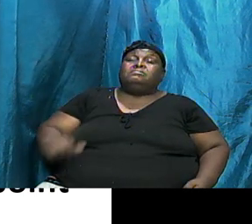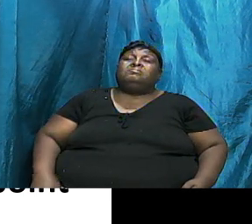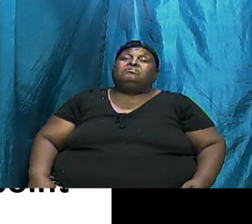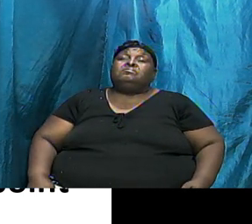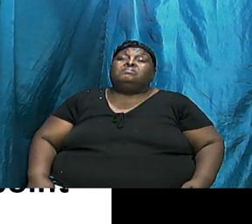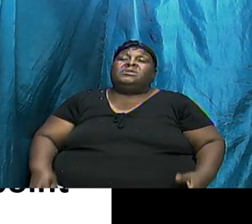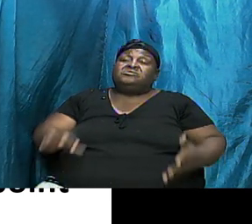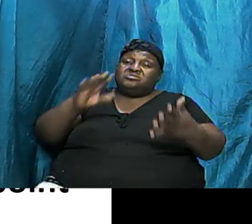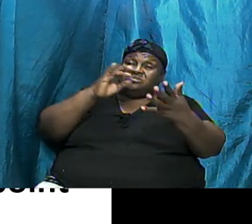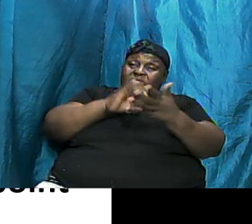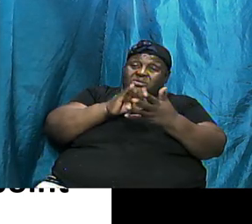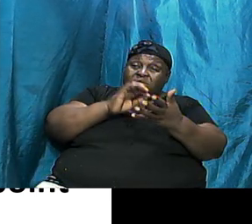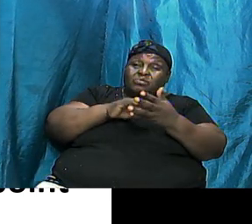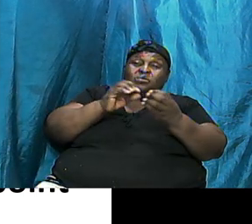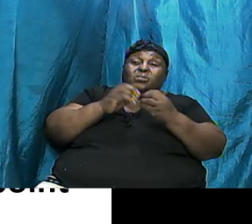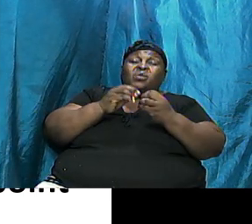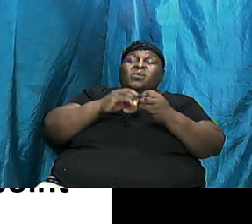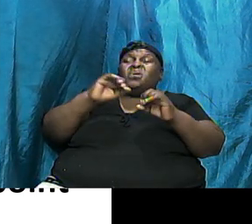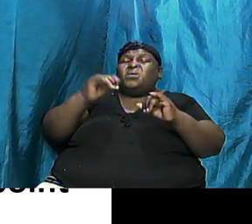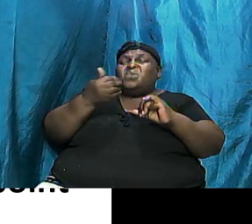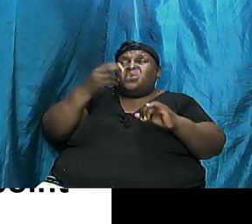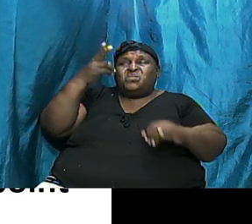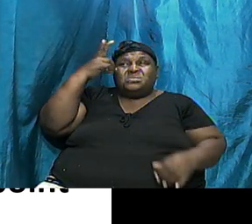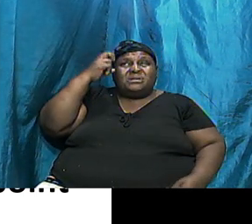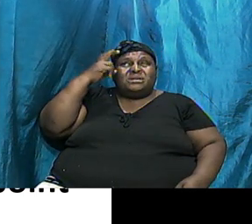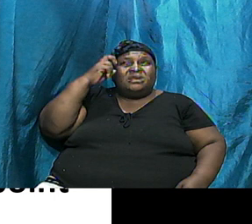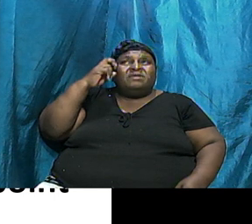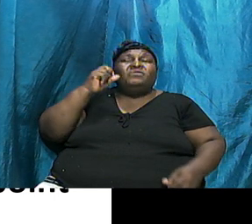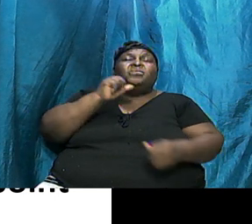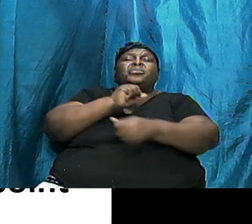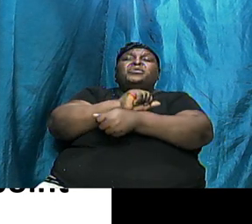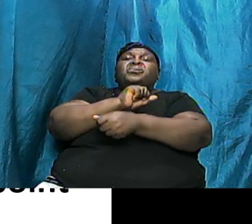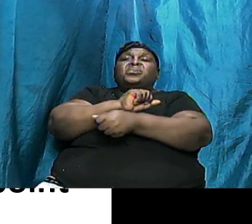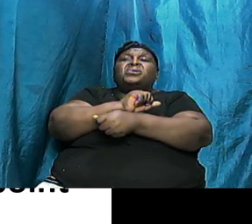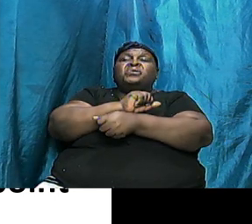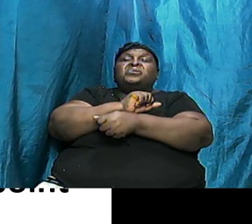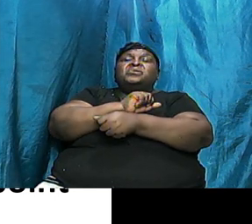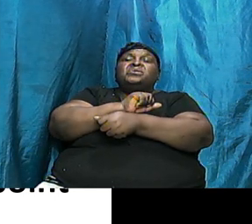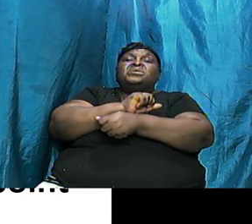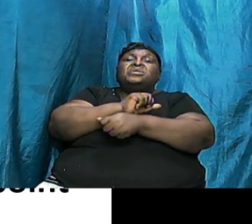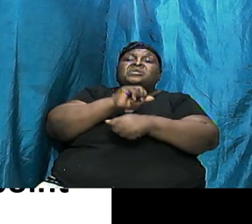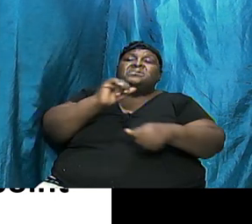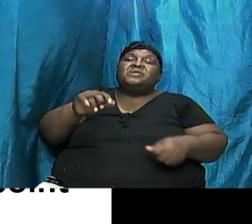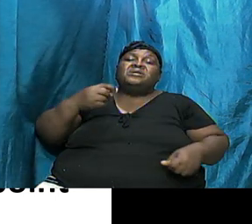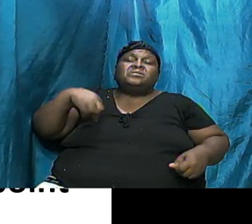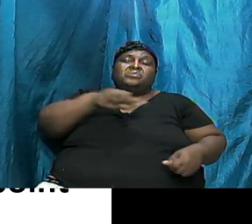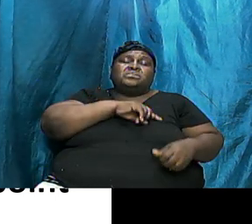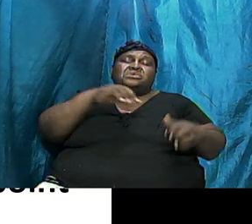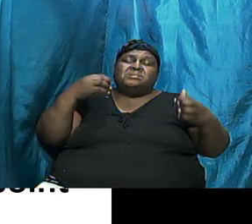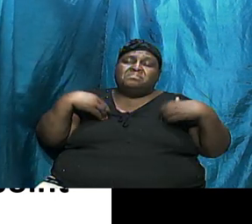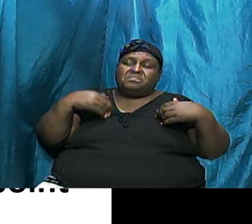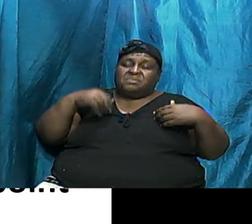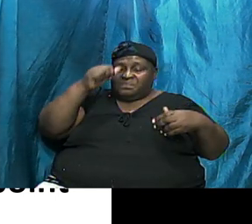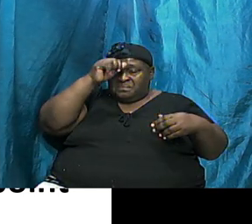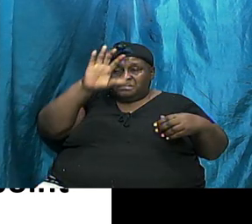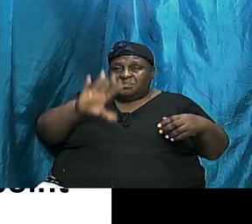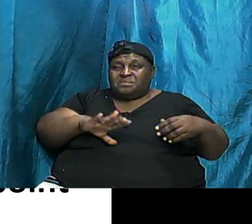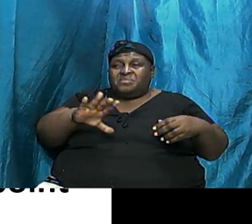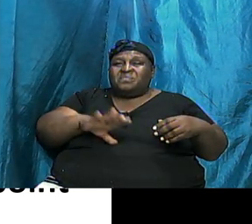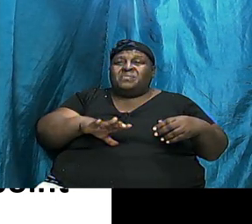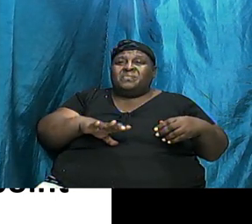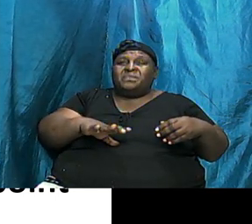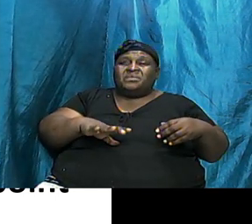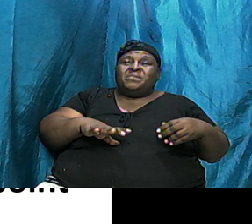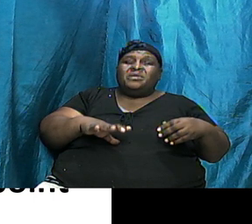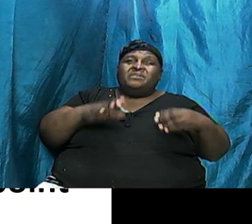How The Adversary Operates The Tendency That We Have As Men To Gravitate